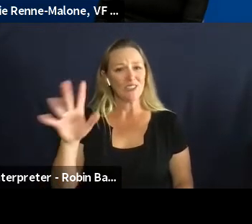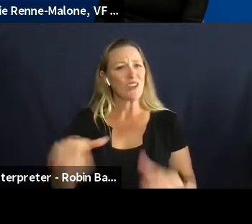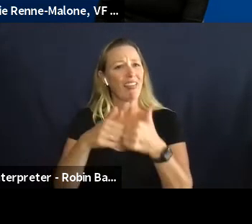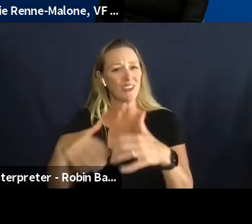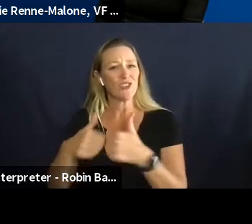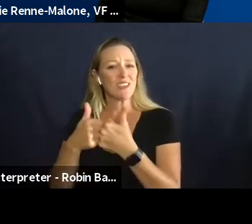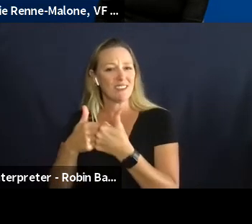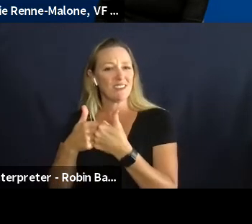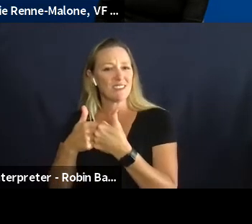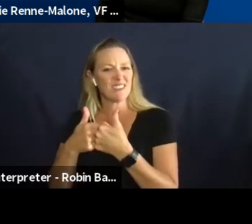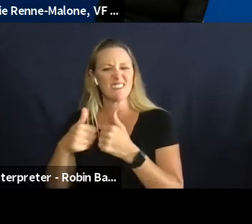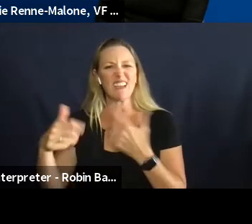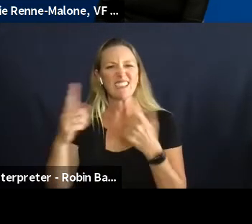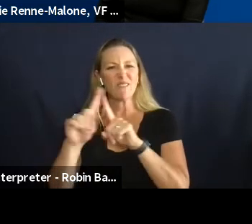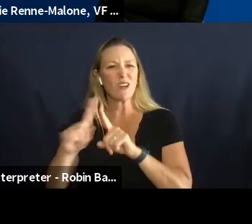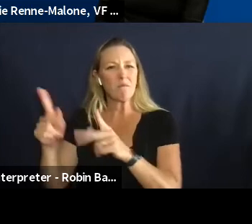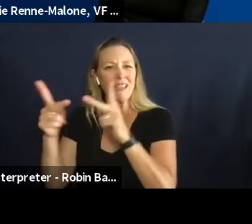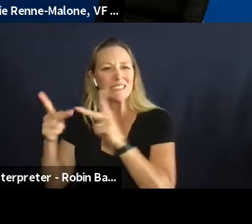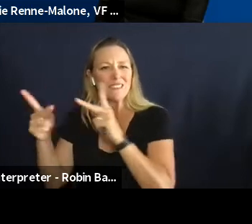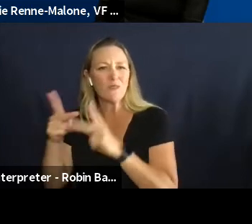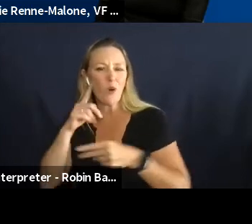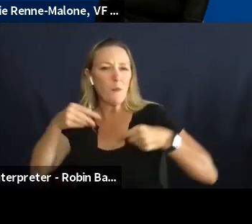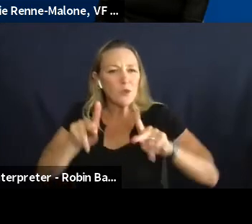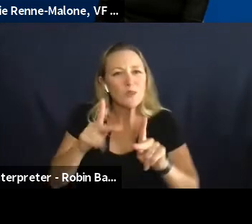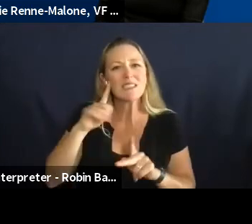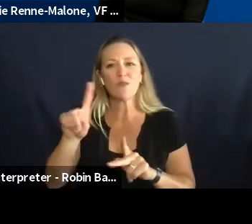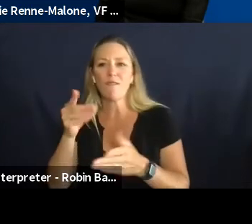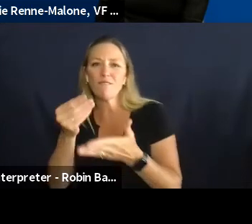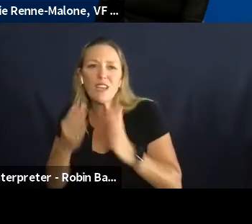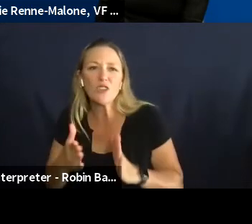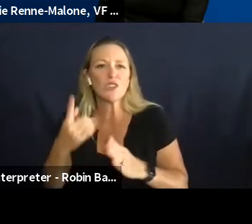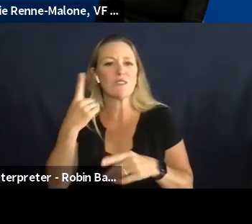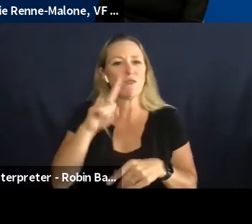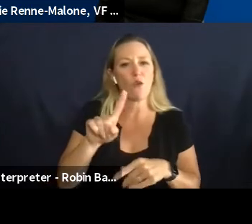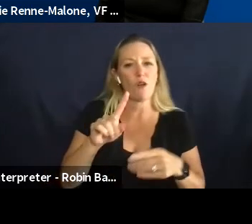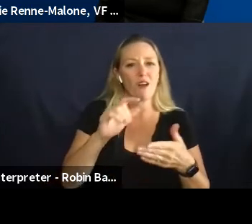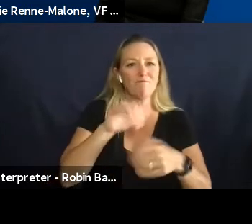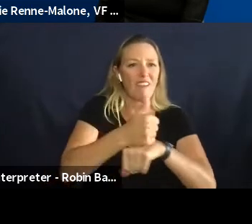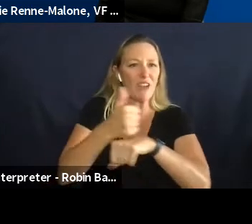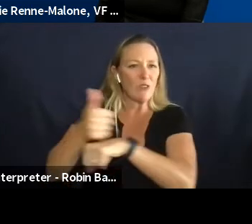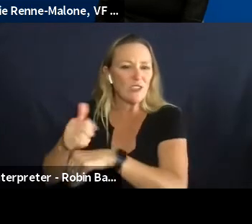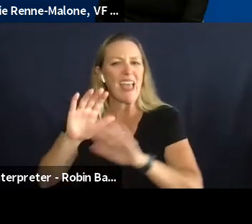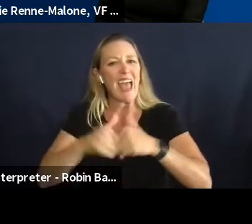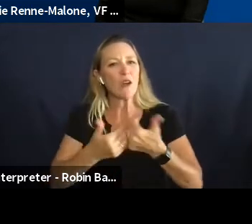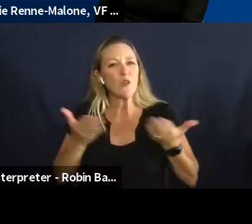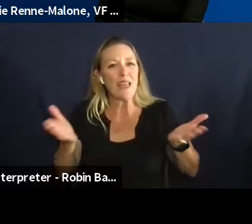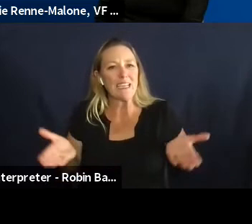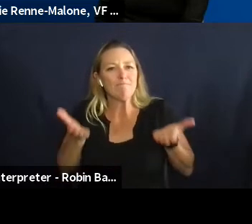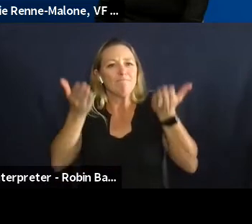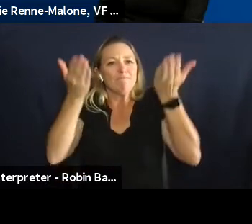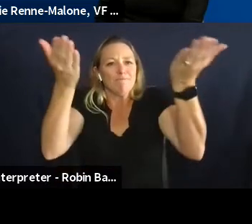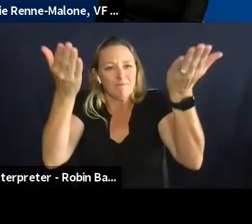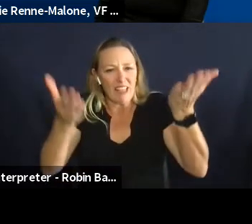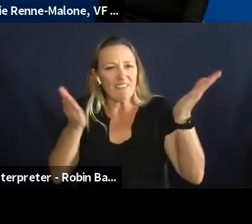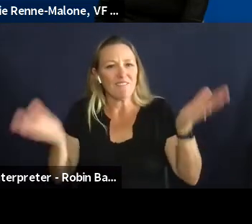the areas of opportunities for funders for foundations and how can you advance that work forward like i mentioned